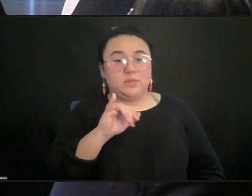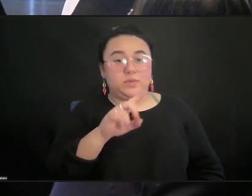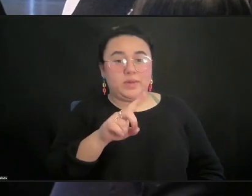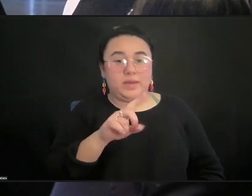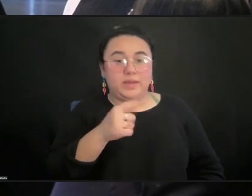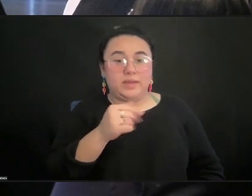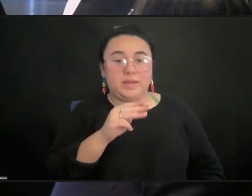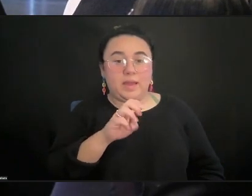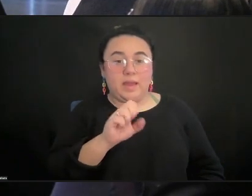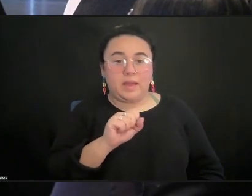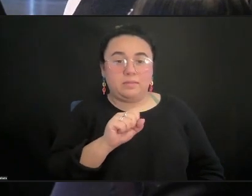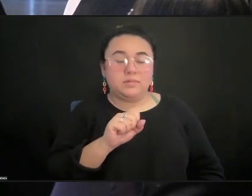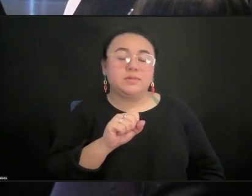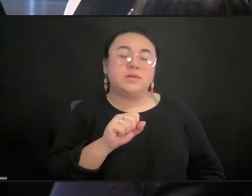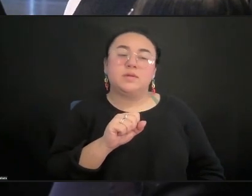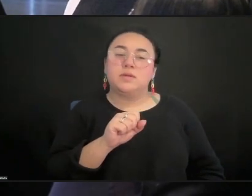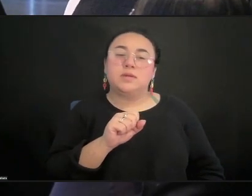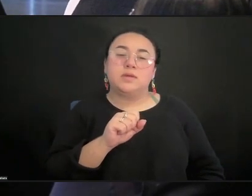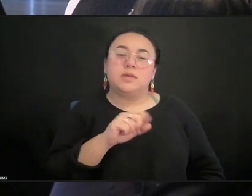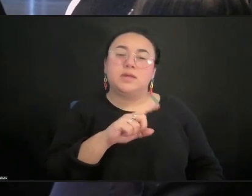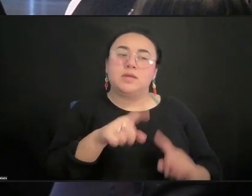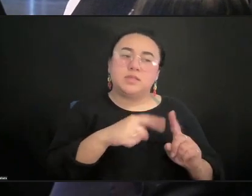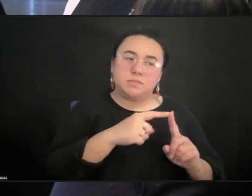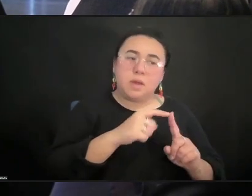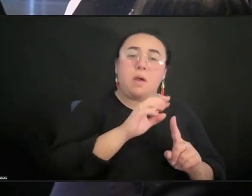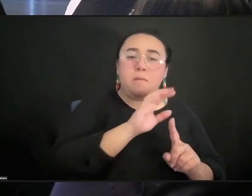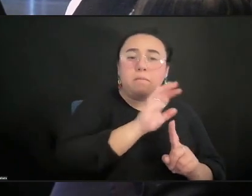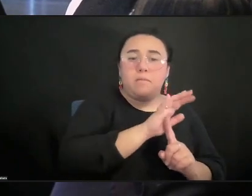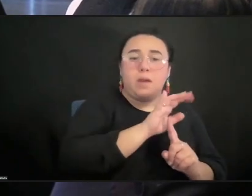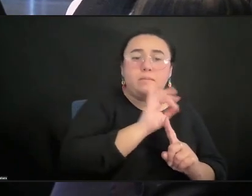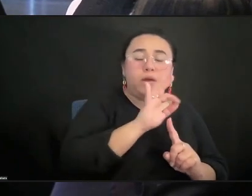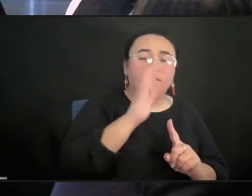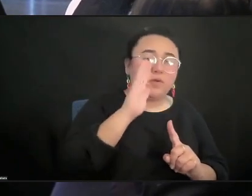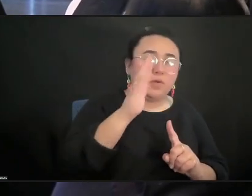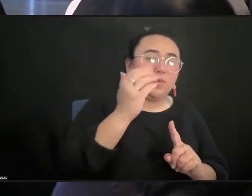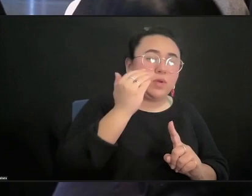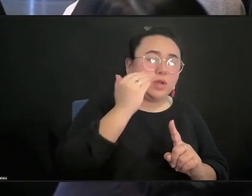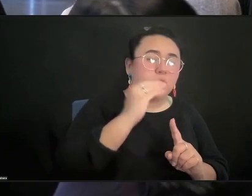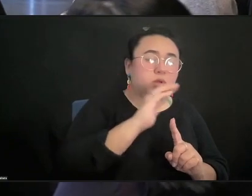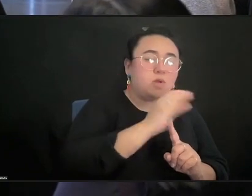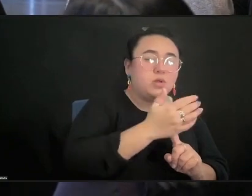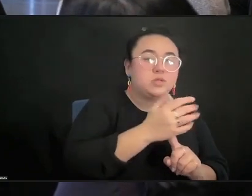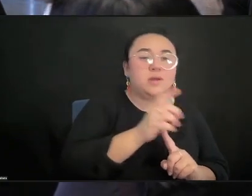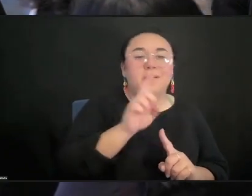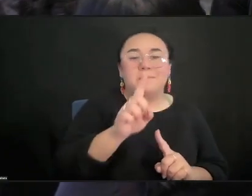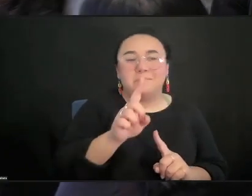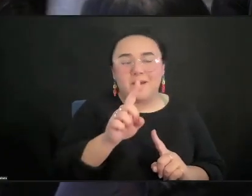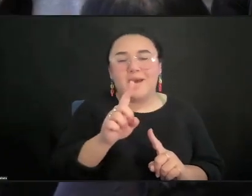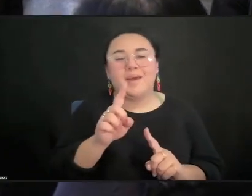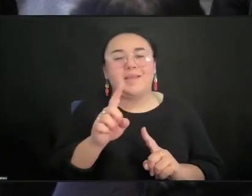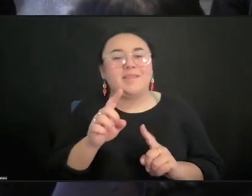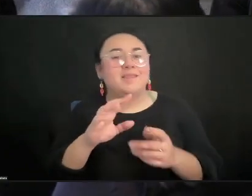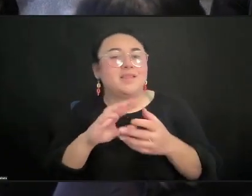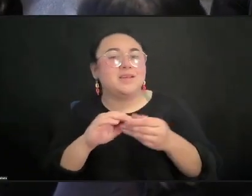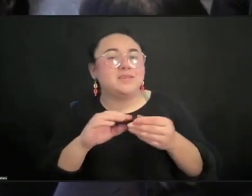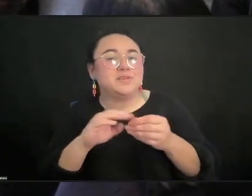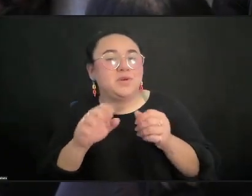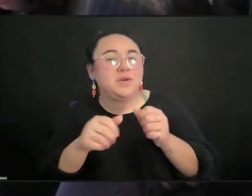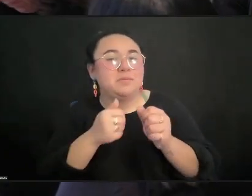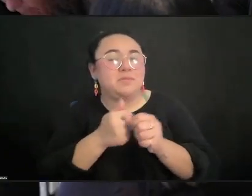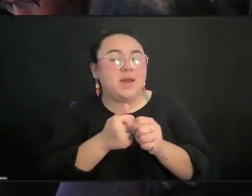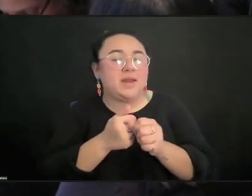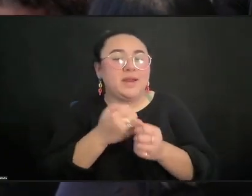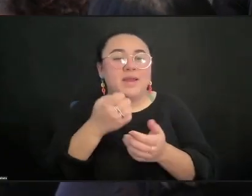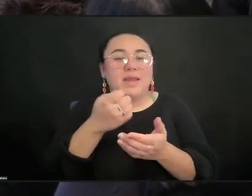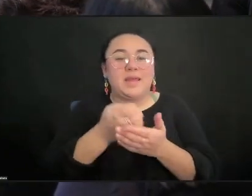Korean culture as much as it's about, you know, the widening economic inequities. So my cultural response